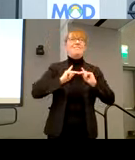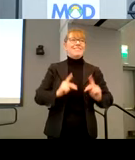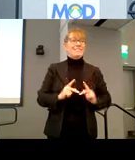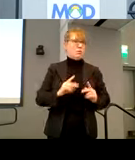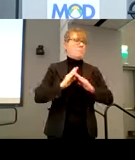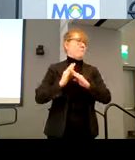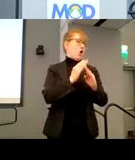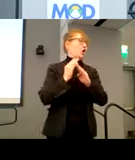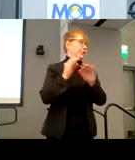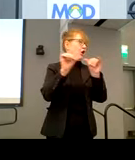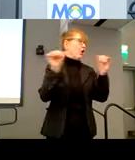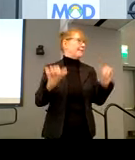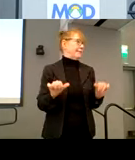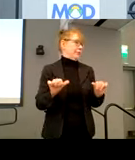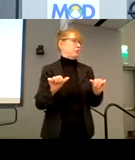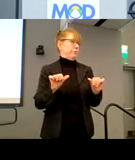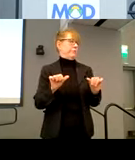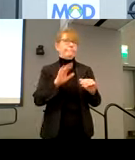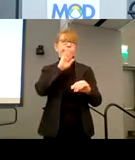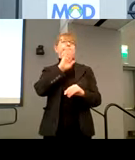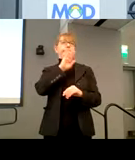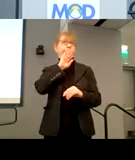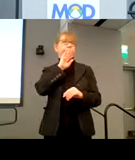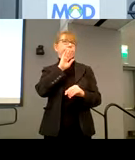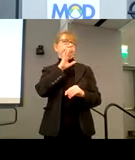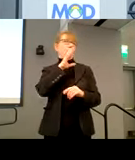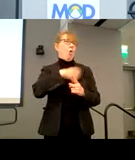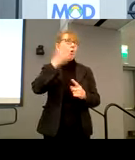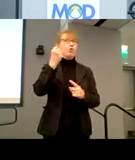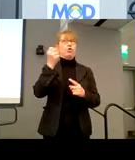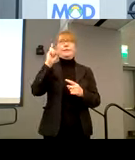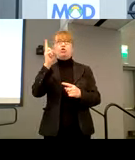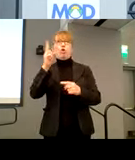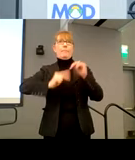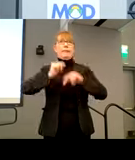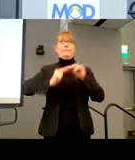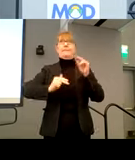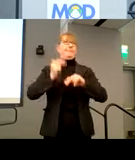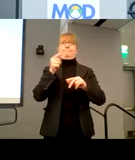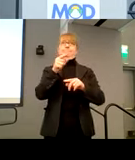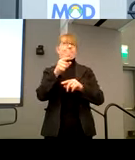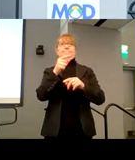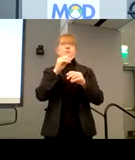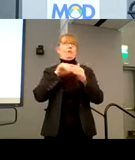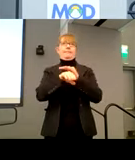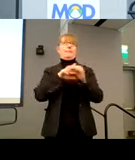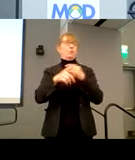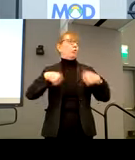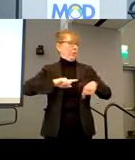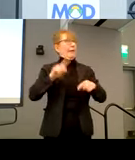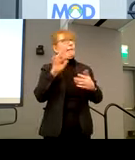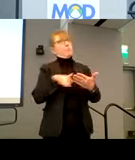barriers to entry that are experienced in some of our older historic buildings and thought, well, you know, we can do better.